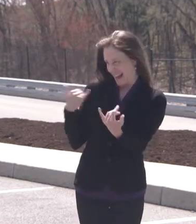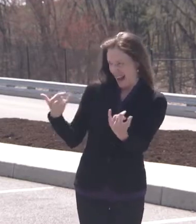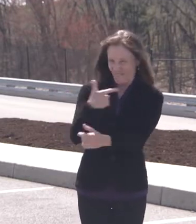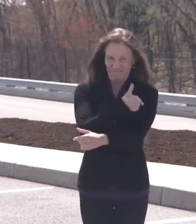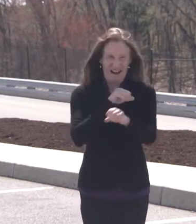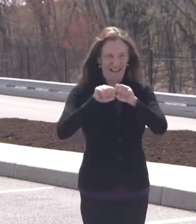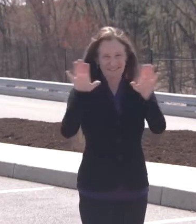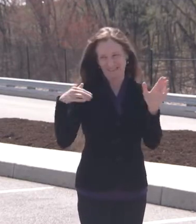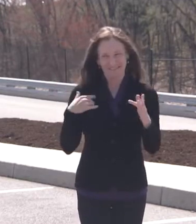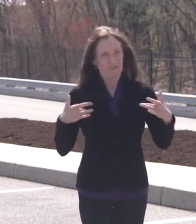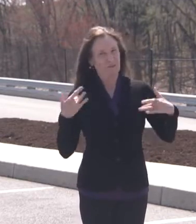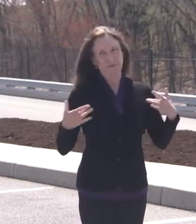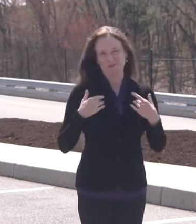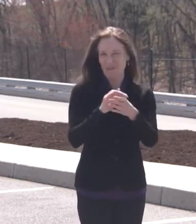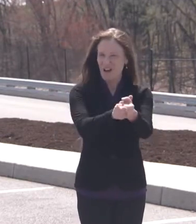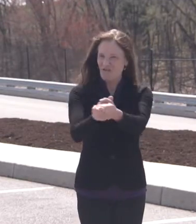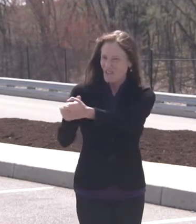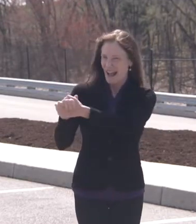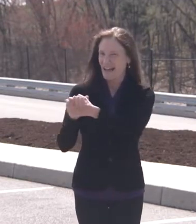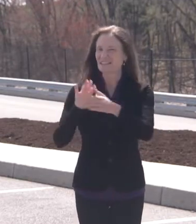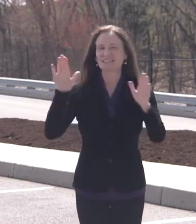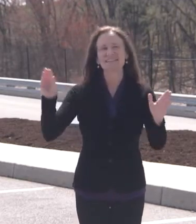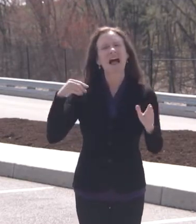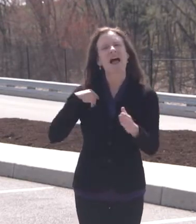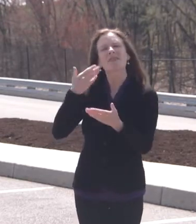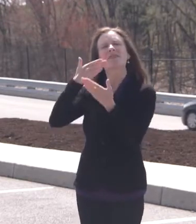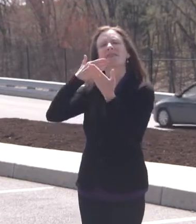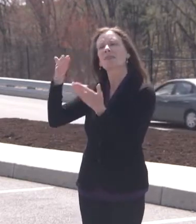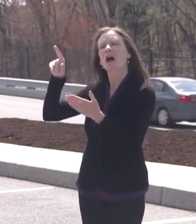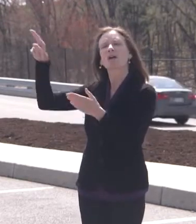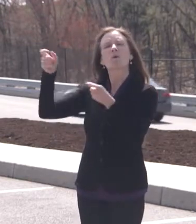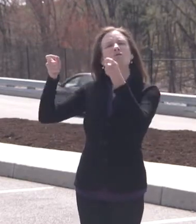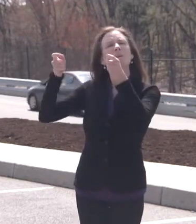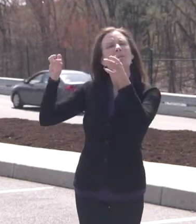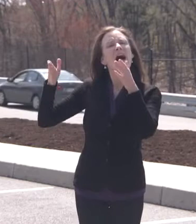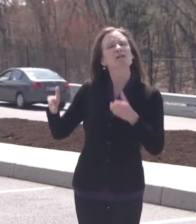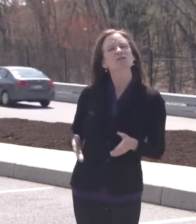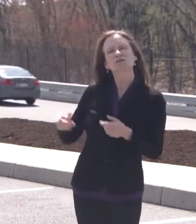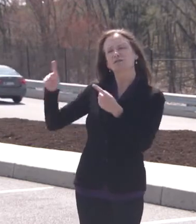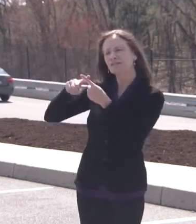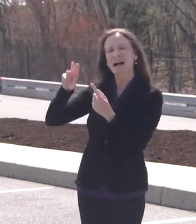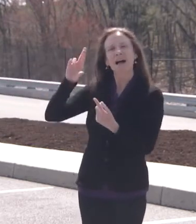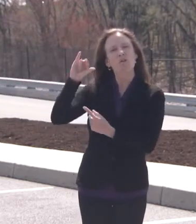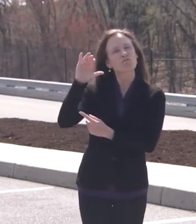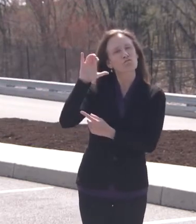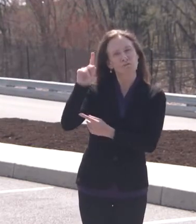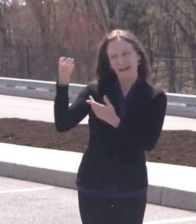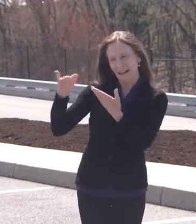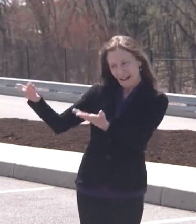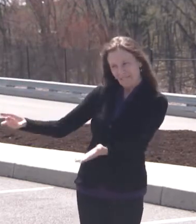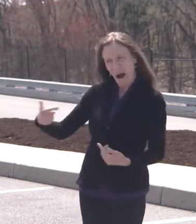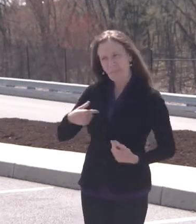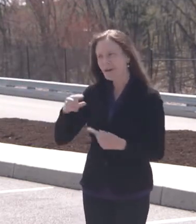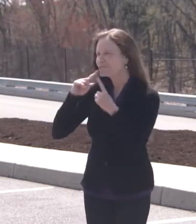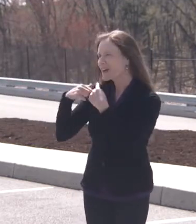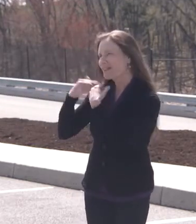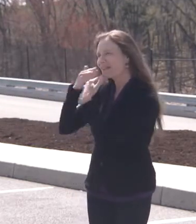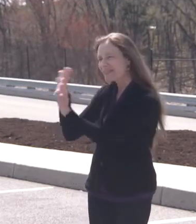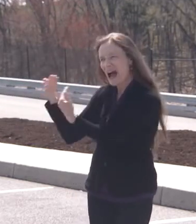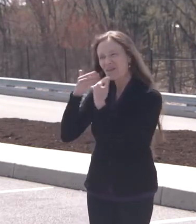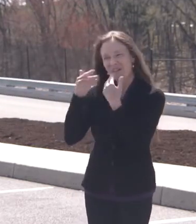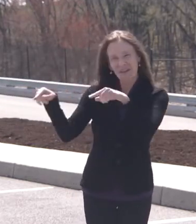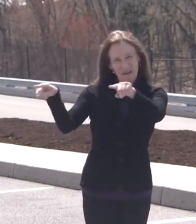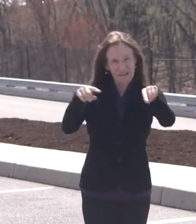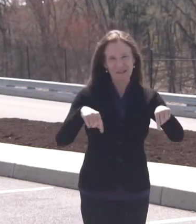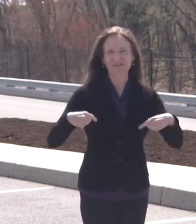to the manager, Tony. Thanks for having me here. Rick, thank you very much. It is an honor to